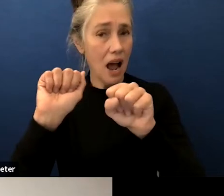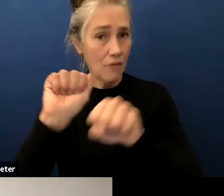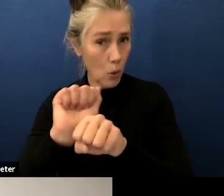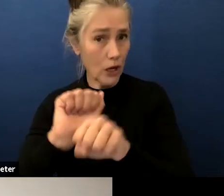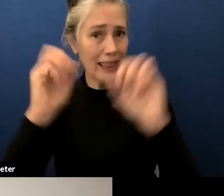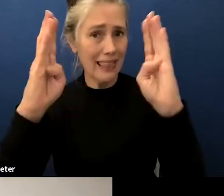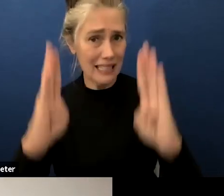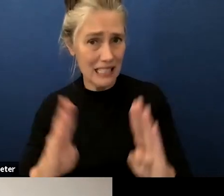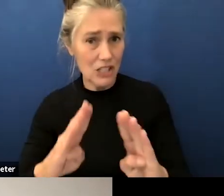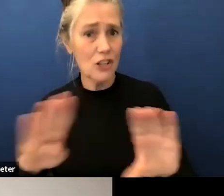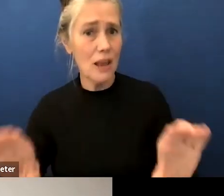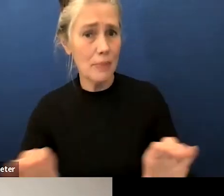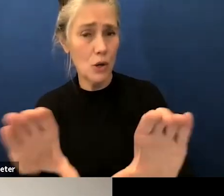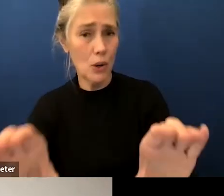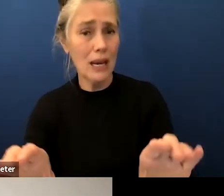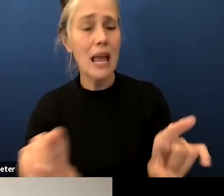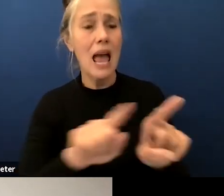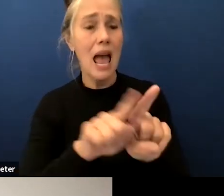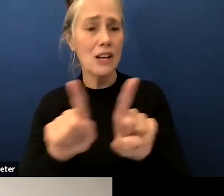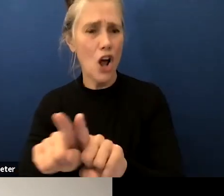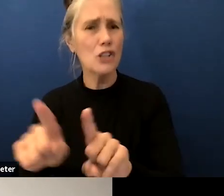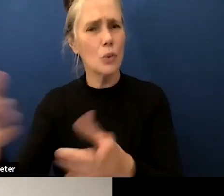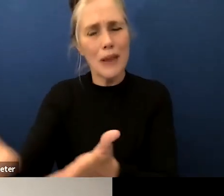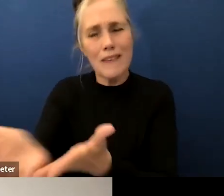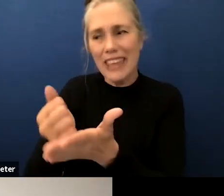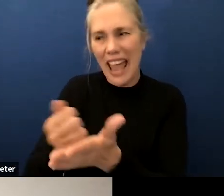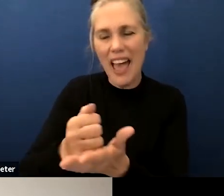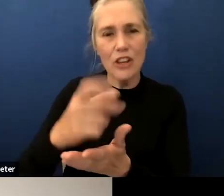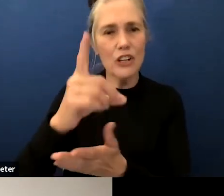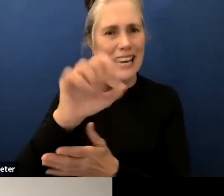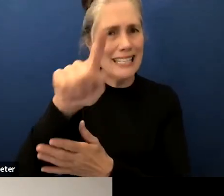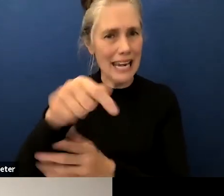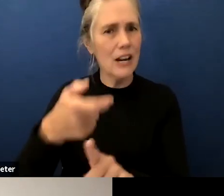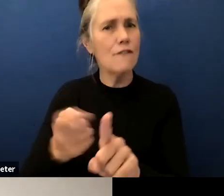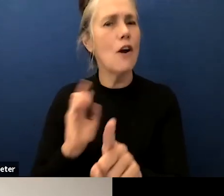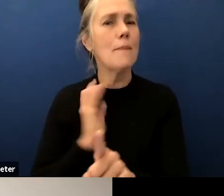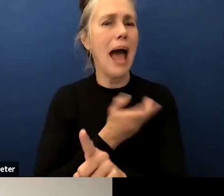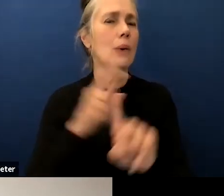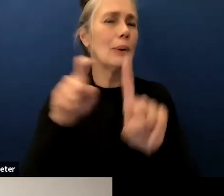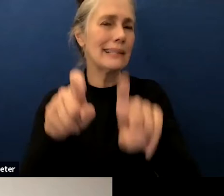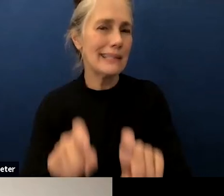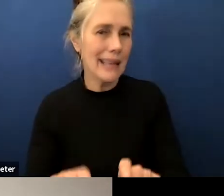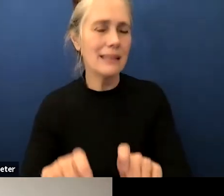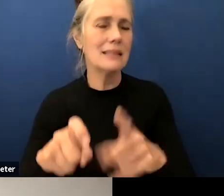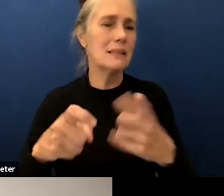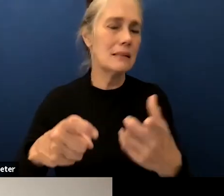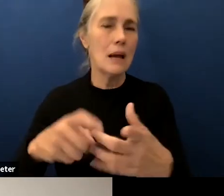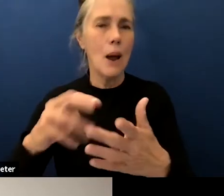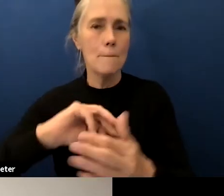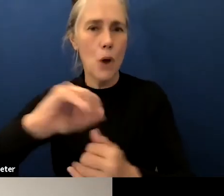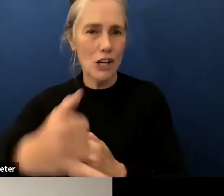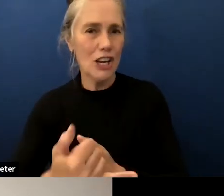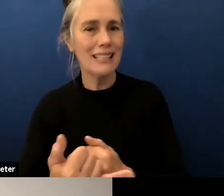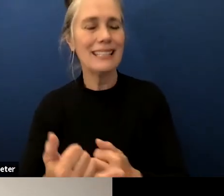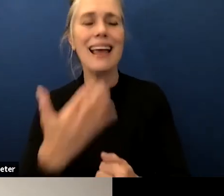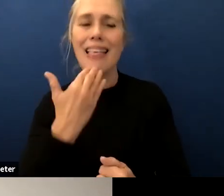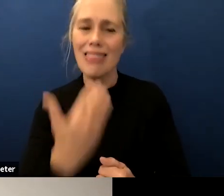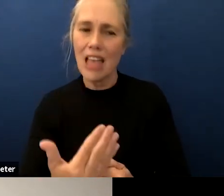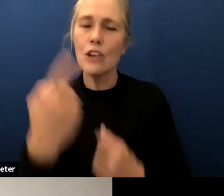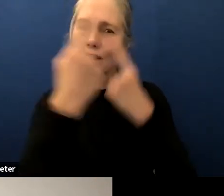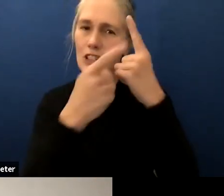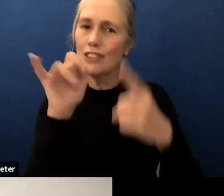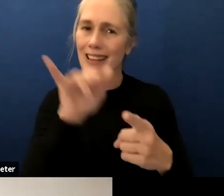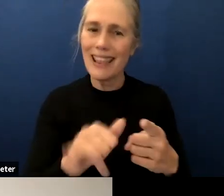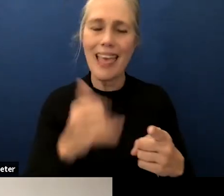with you sometime soon thank you so much for taking the time and thank you for all the work that you do uh for our district i appreciate it